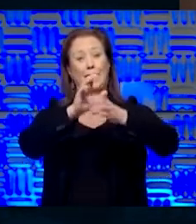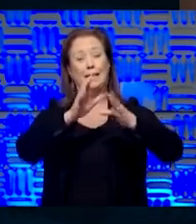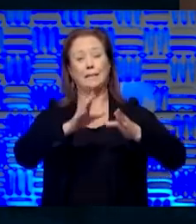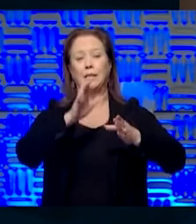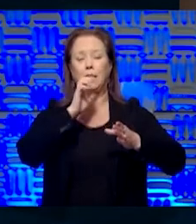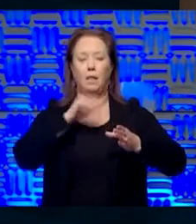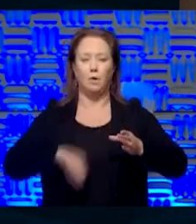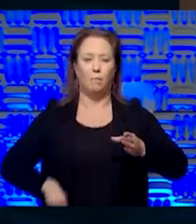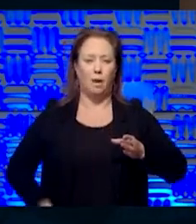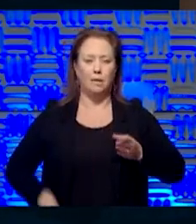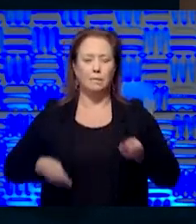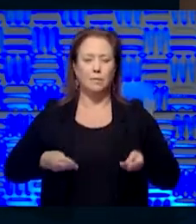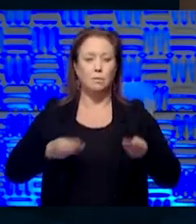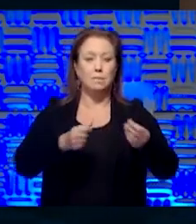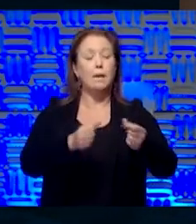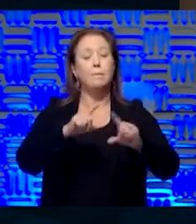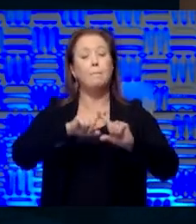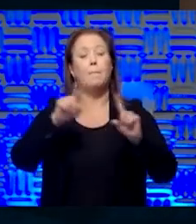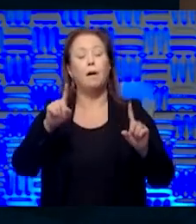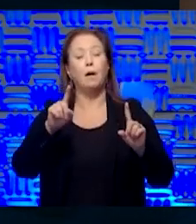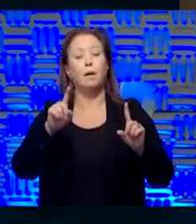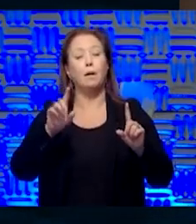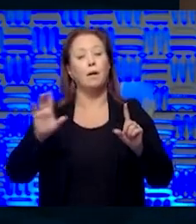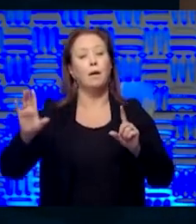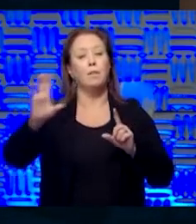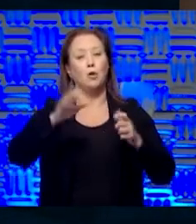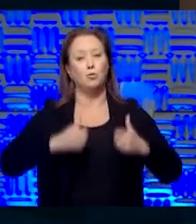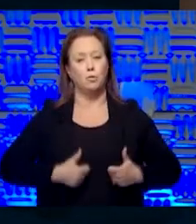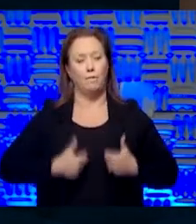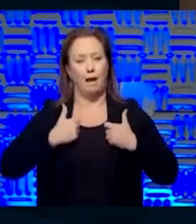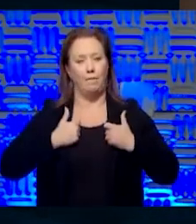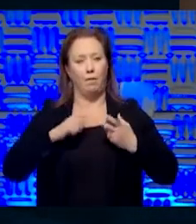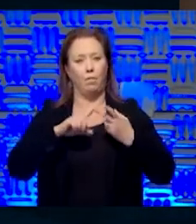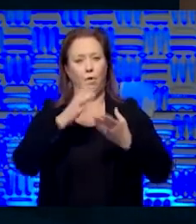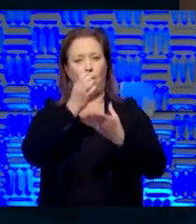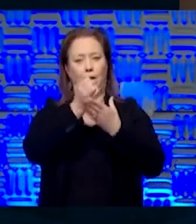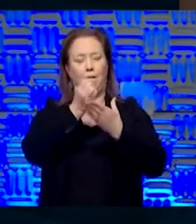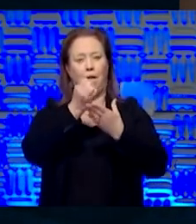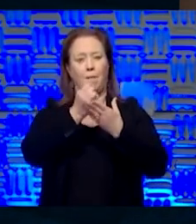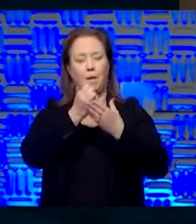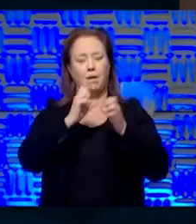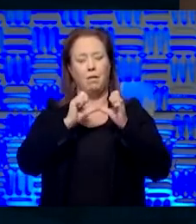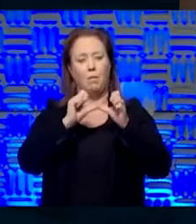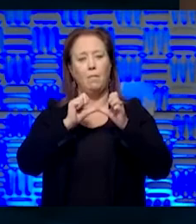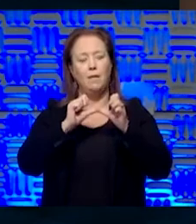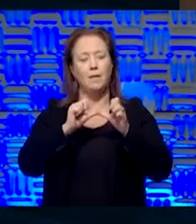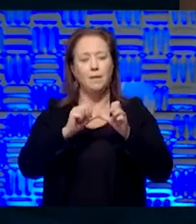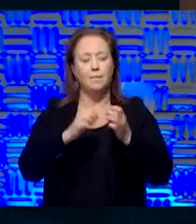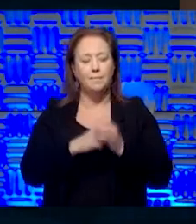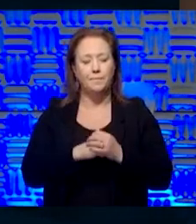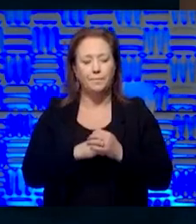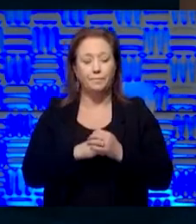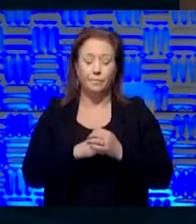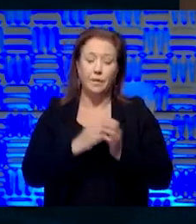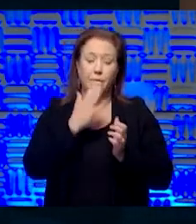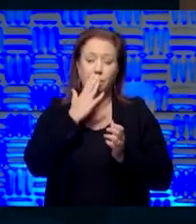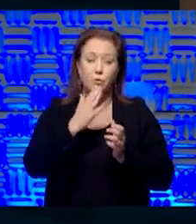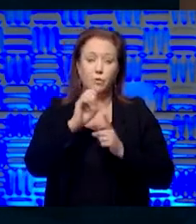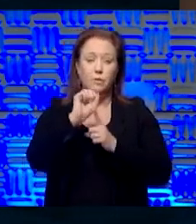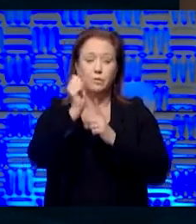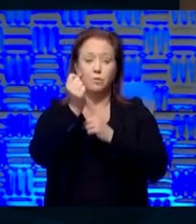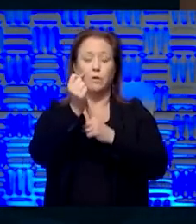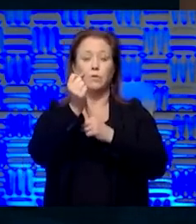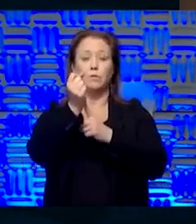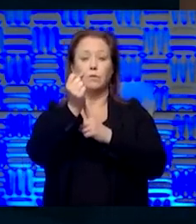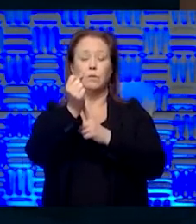pockets, because it will be spent, but into their survival, their economic well-being. That's a pretty good circumstance